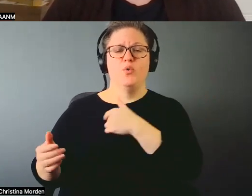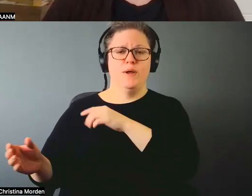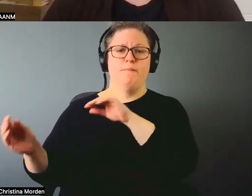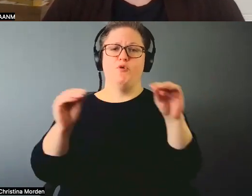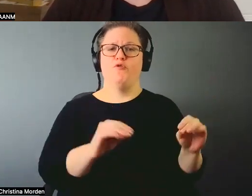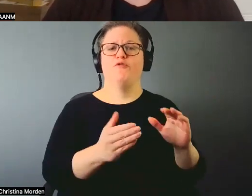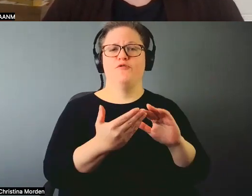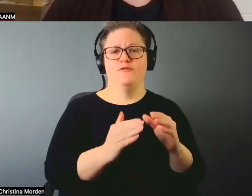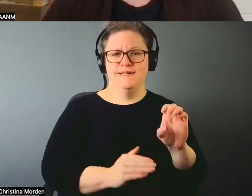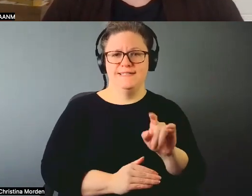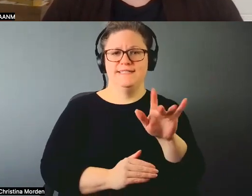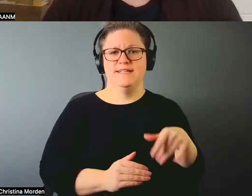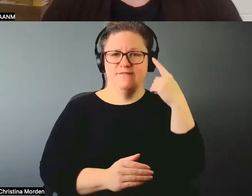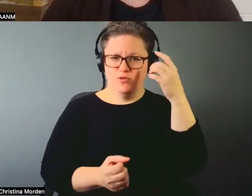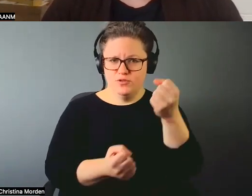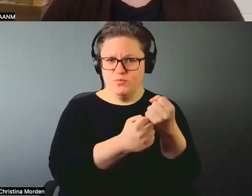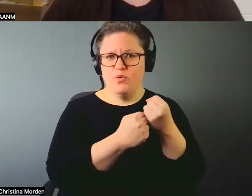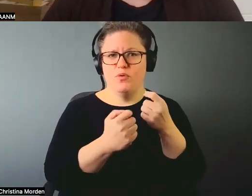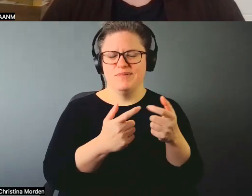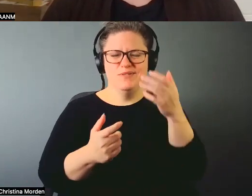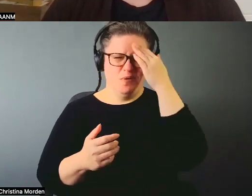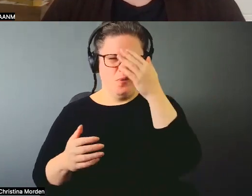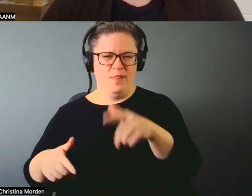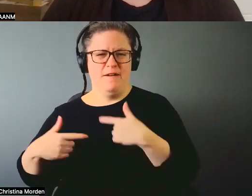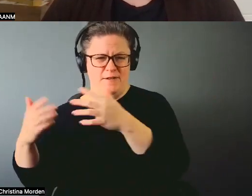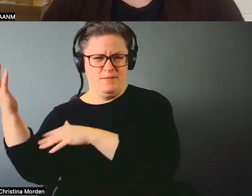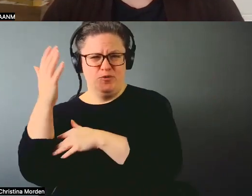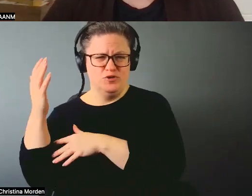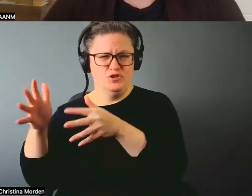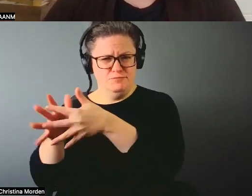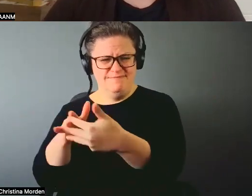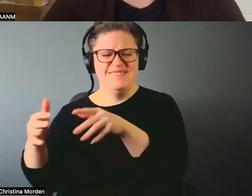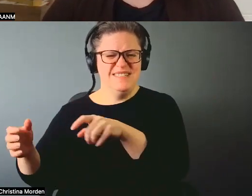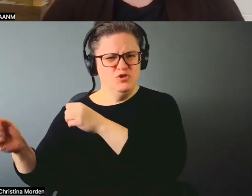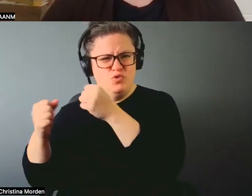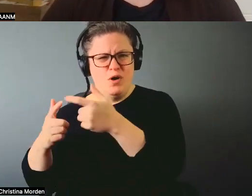You know, you got to be strong to live in the bush, right? And that was no longer.